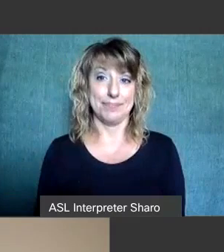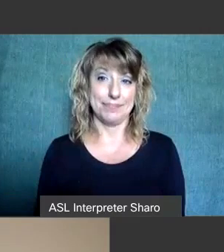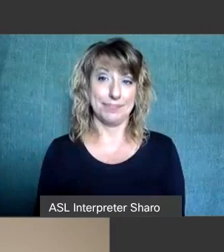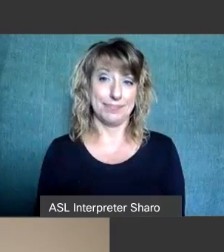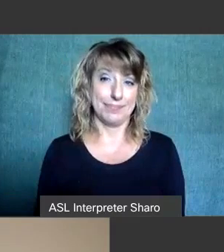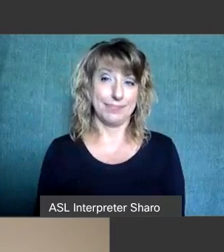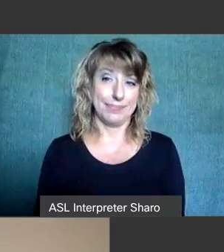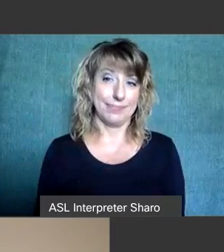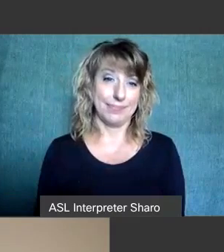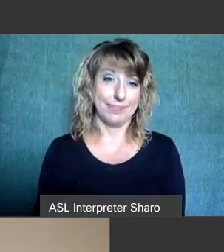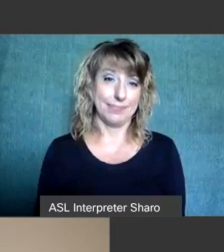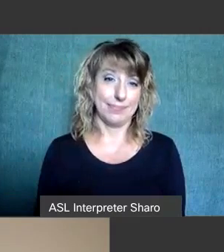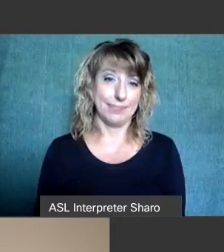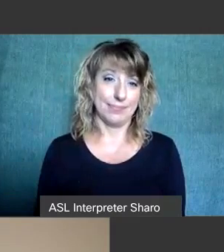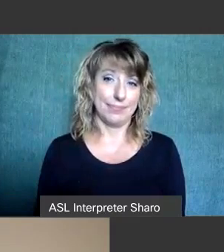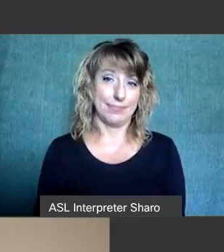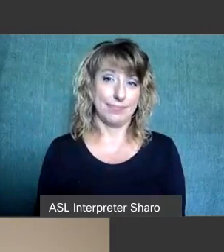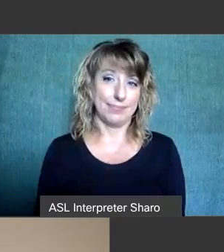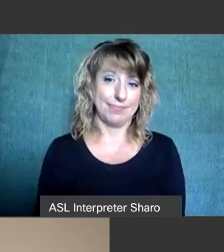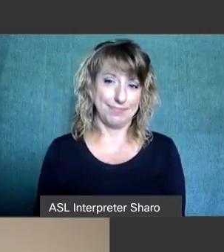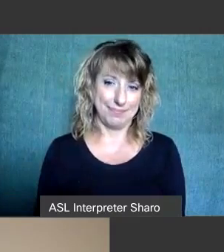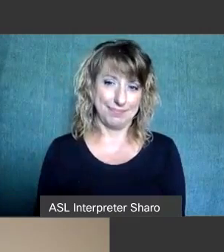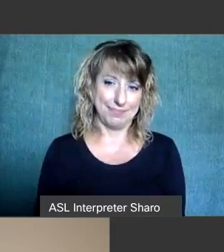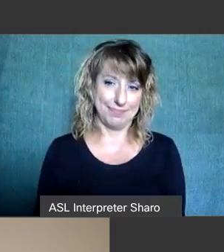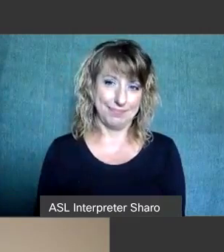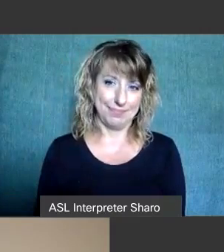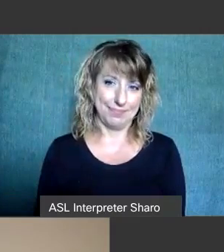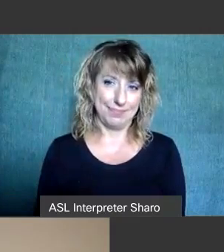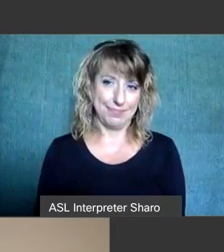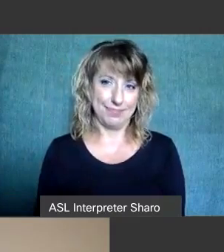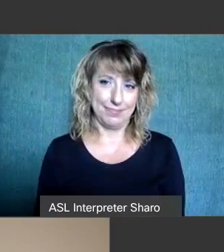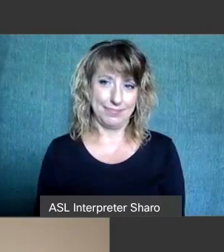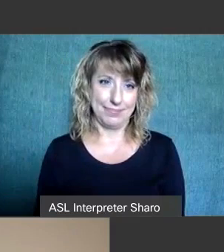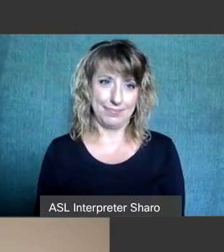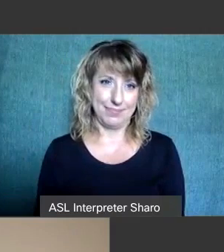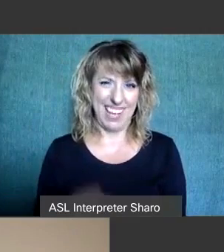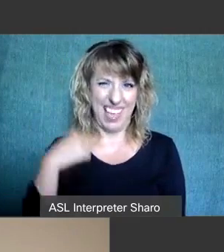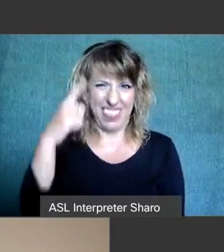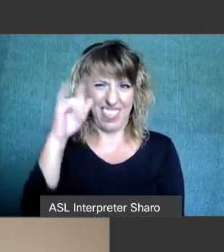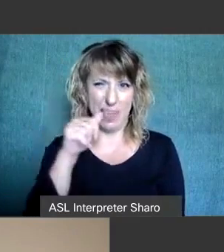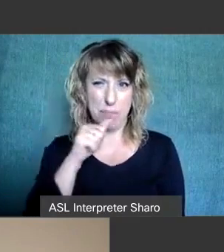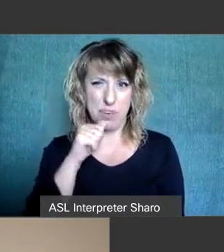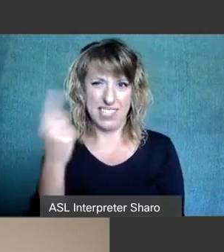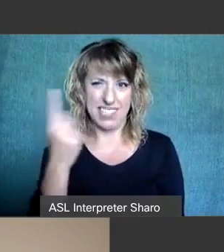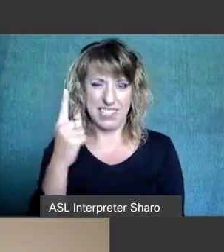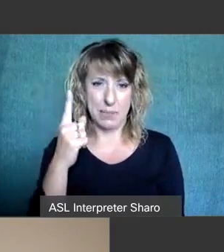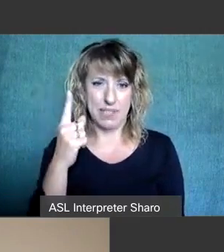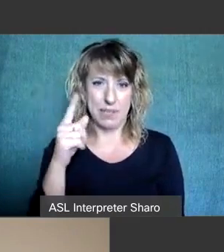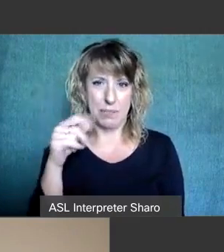i don't i don't there it is but i think that was private somebody did that private